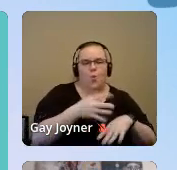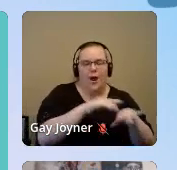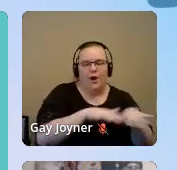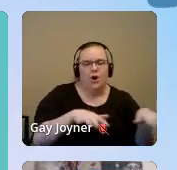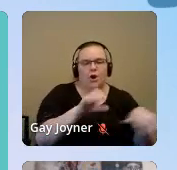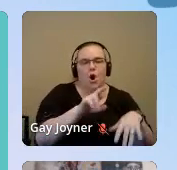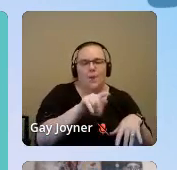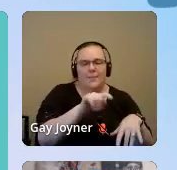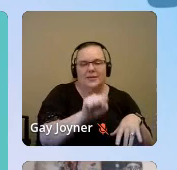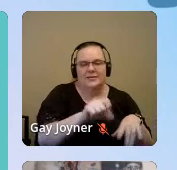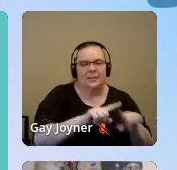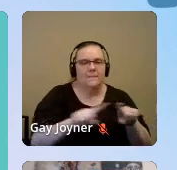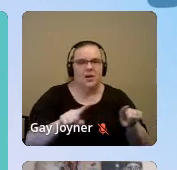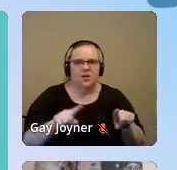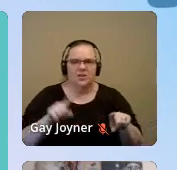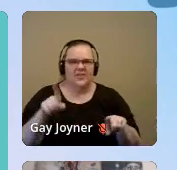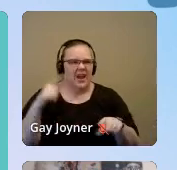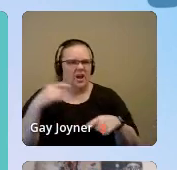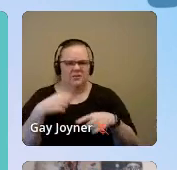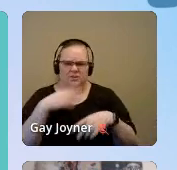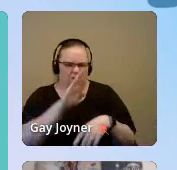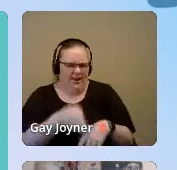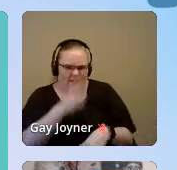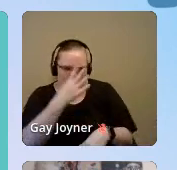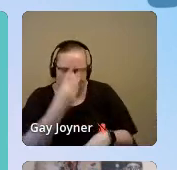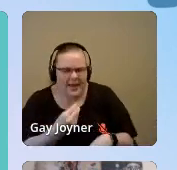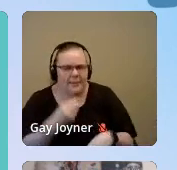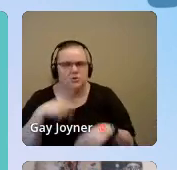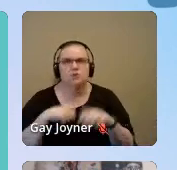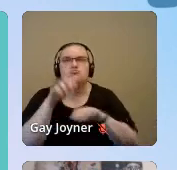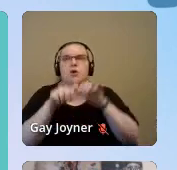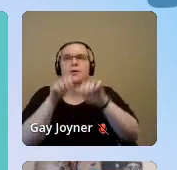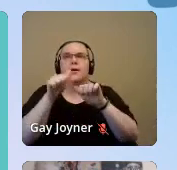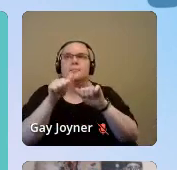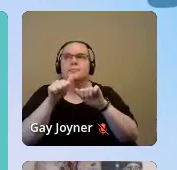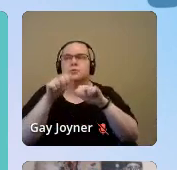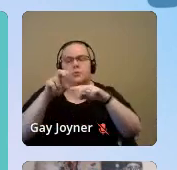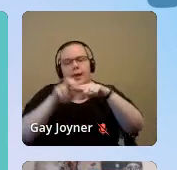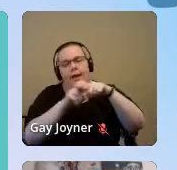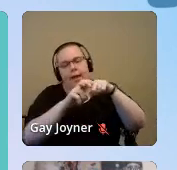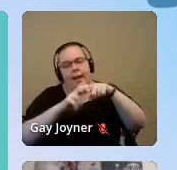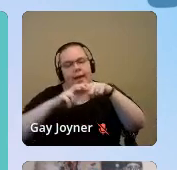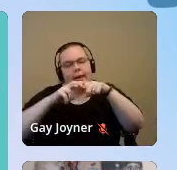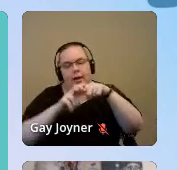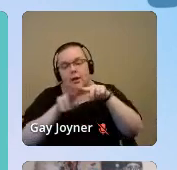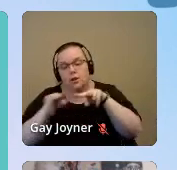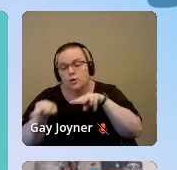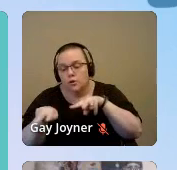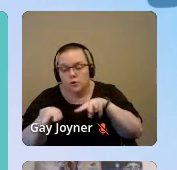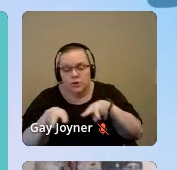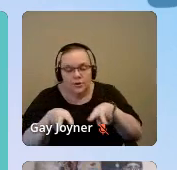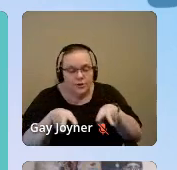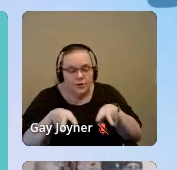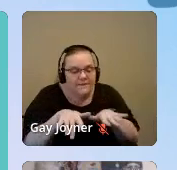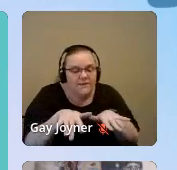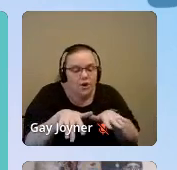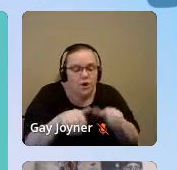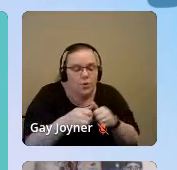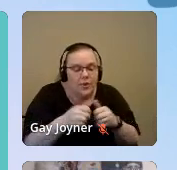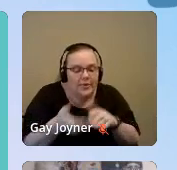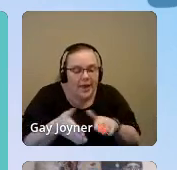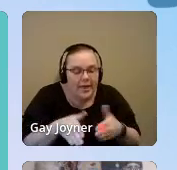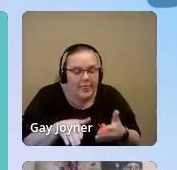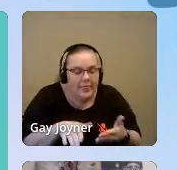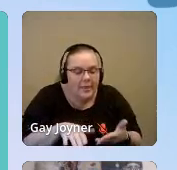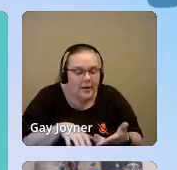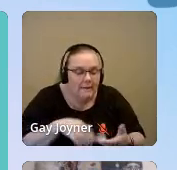crazy pay and it stuck. She never slept. She crawled up fire escapes to hang off the edge. Longingly looking down, she flirted with death. She wanted to